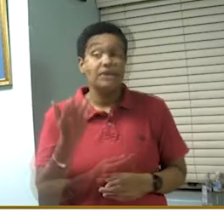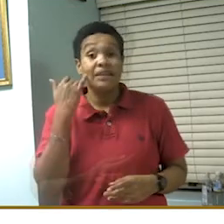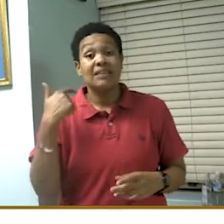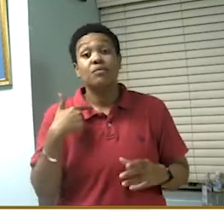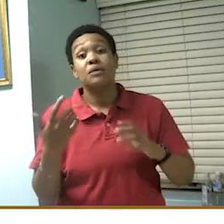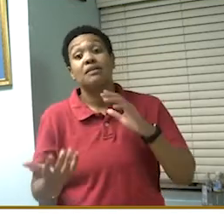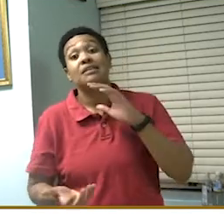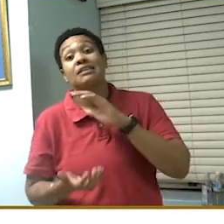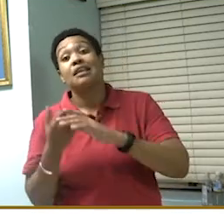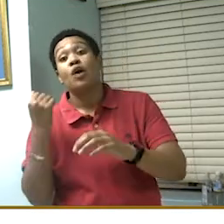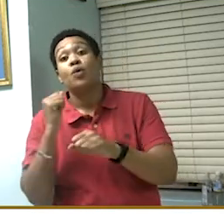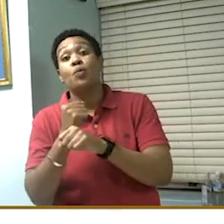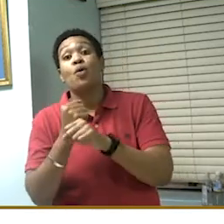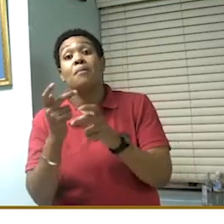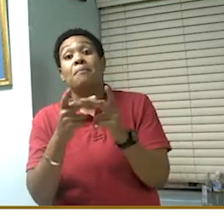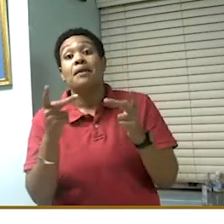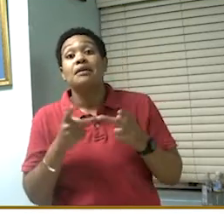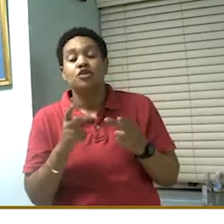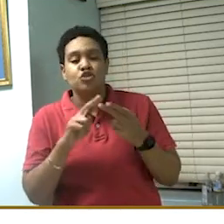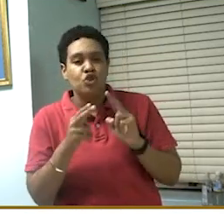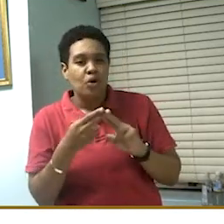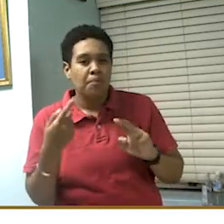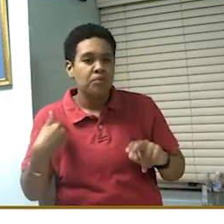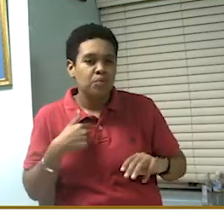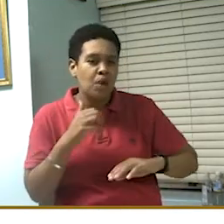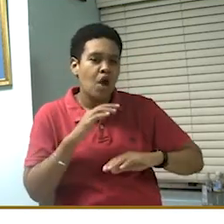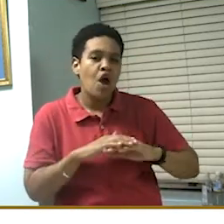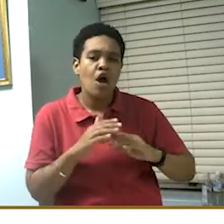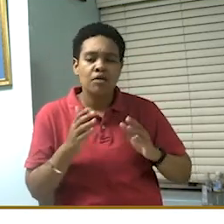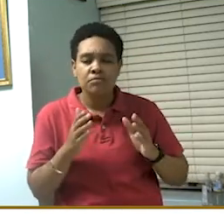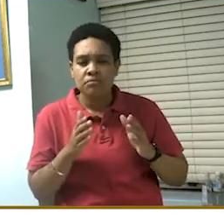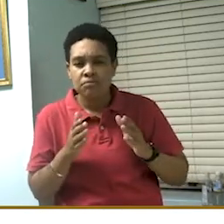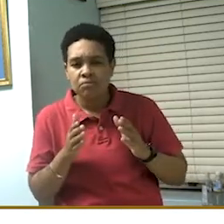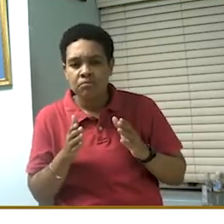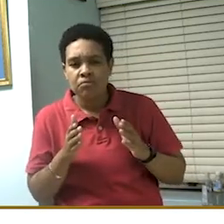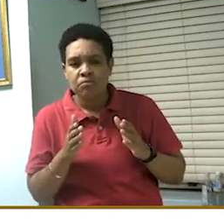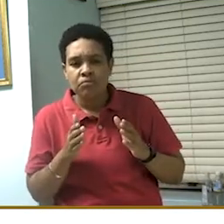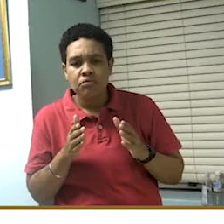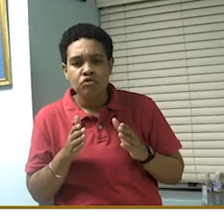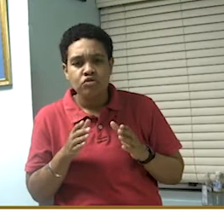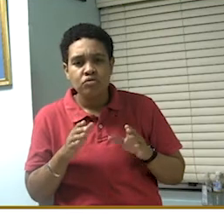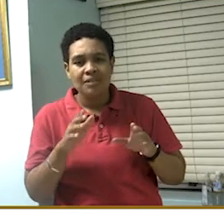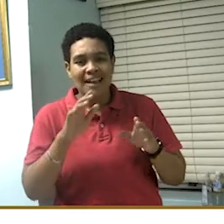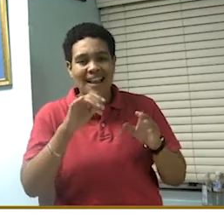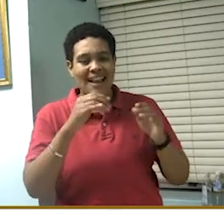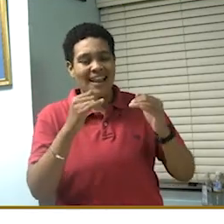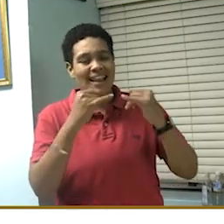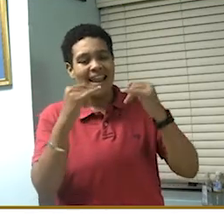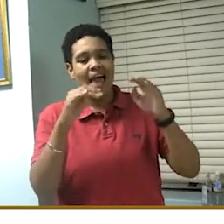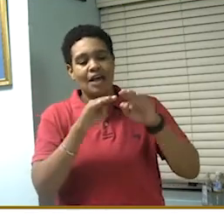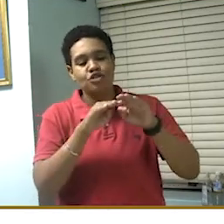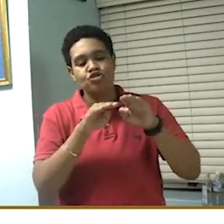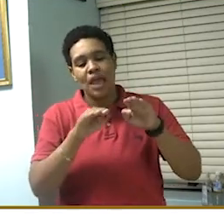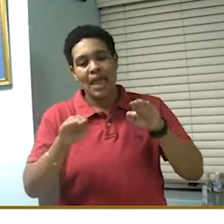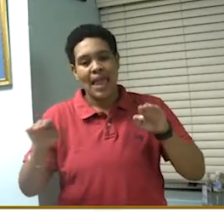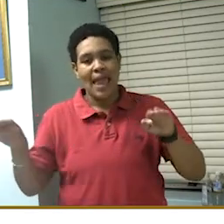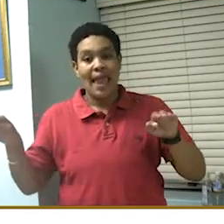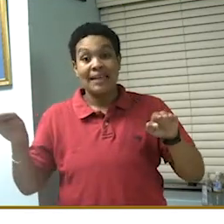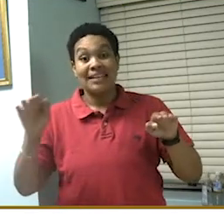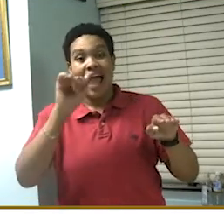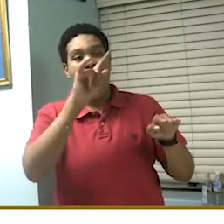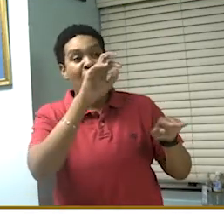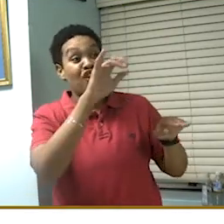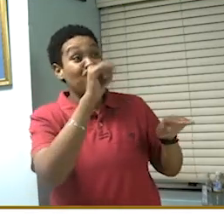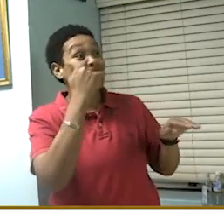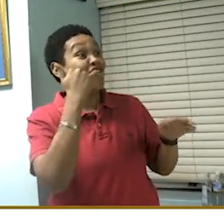we are on a straight line. When we take, when we have in that cluster, we are on an